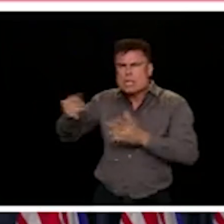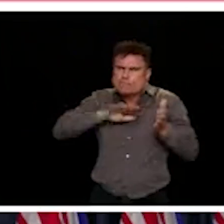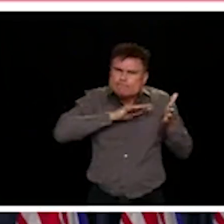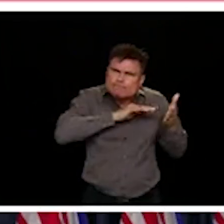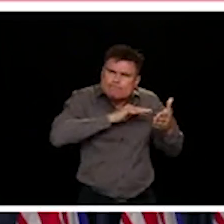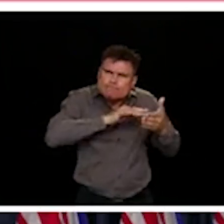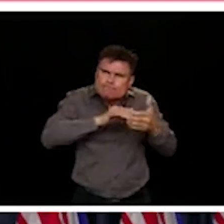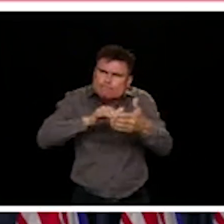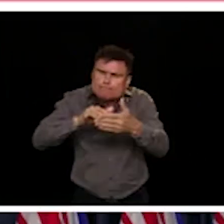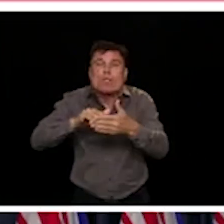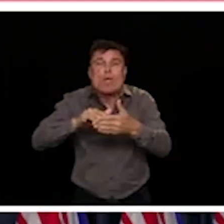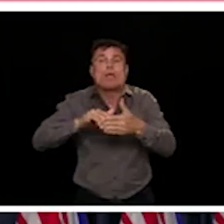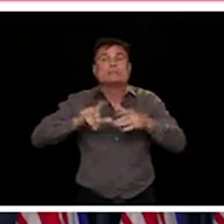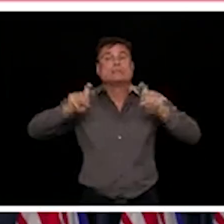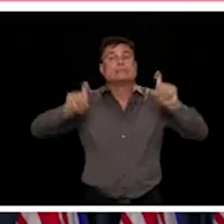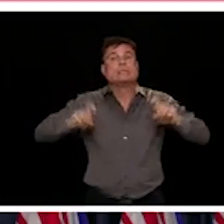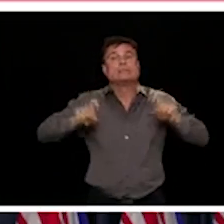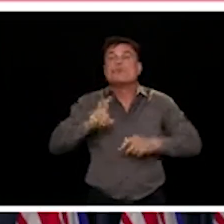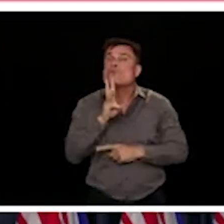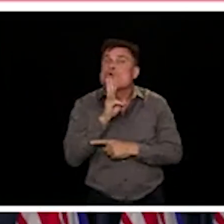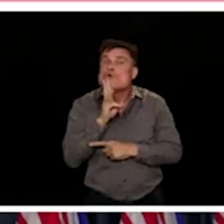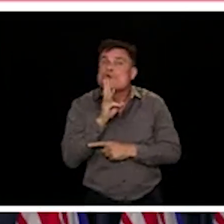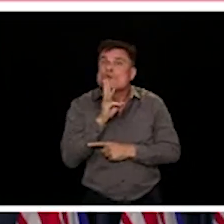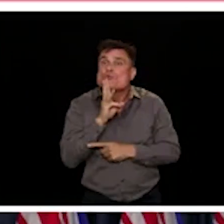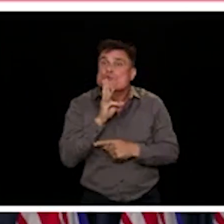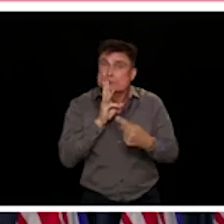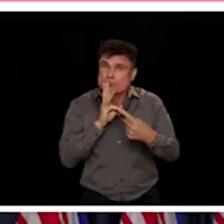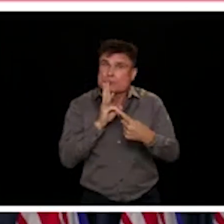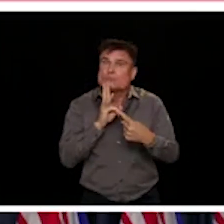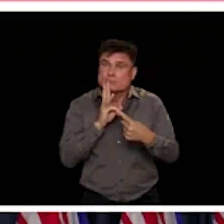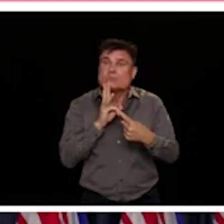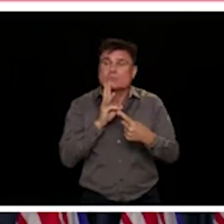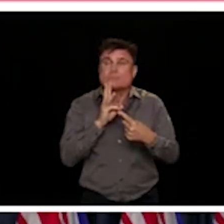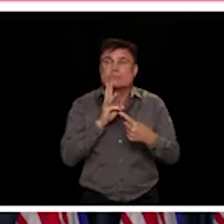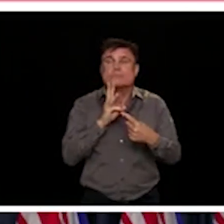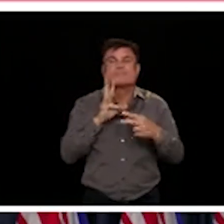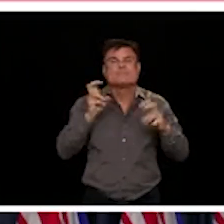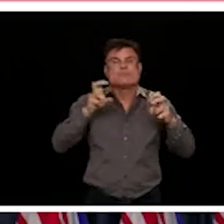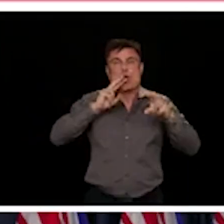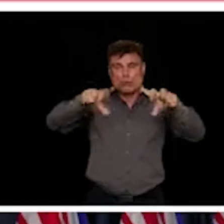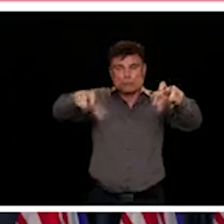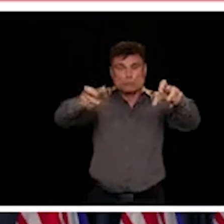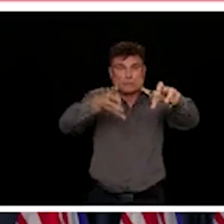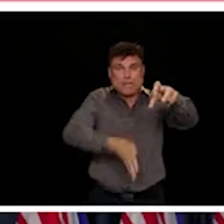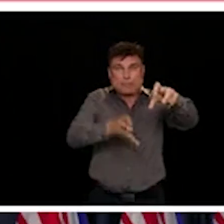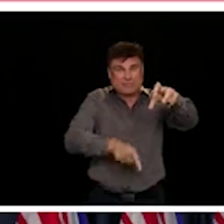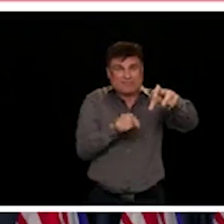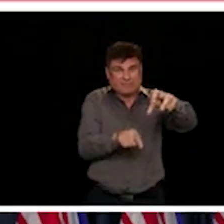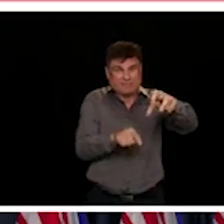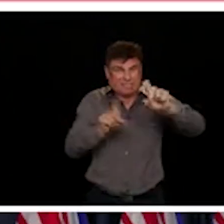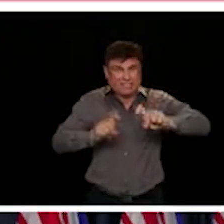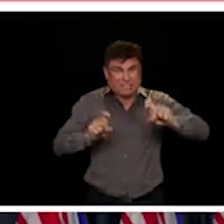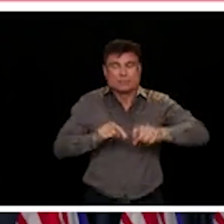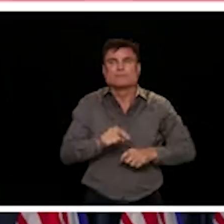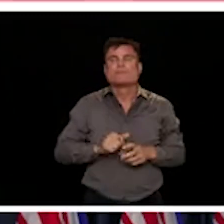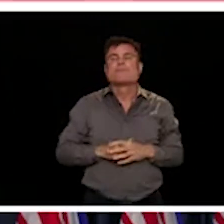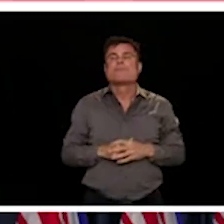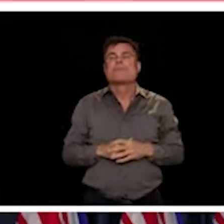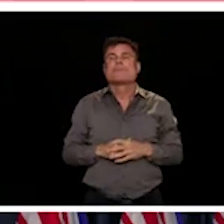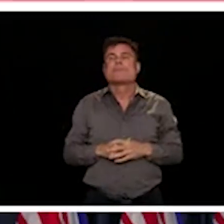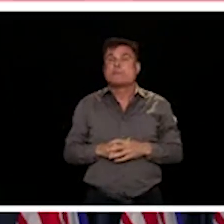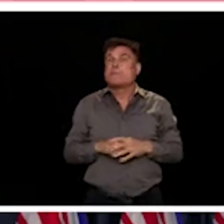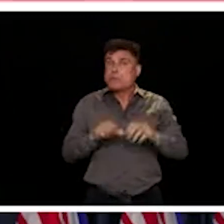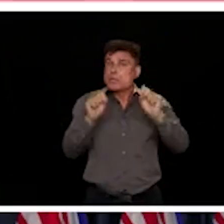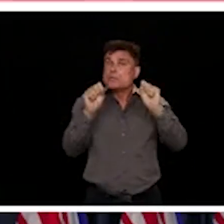a way to be able to monitor wastewater across the province as an indicator of when the virus may be in our